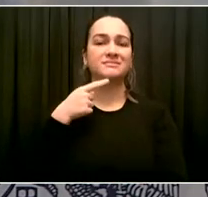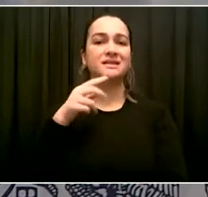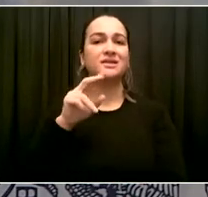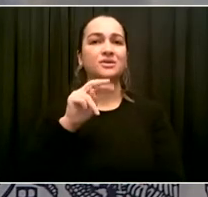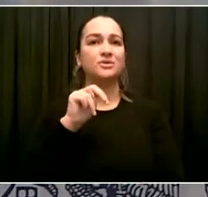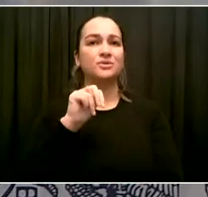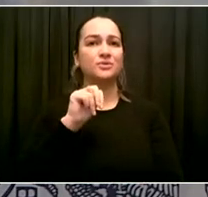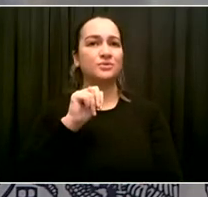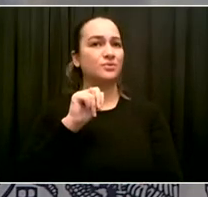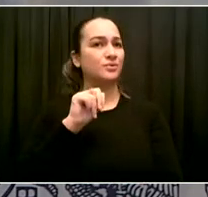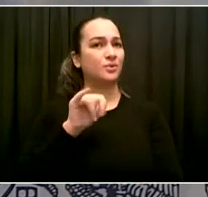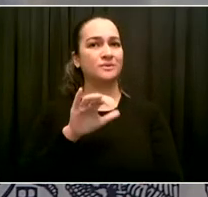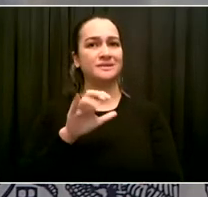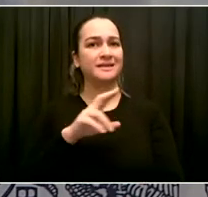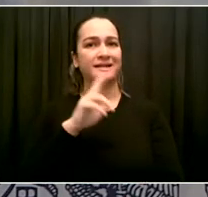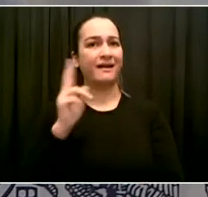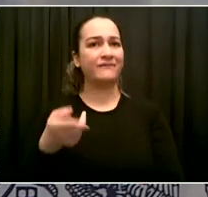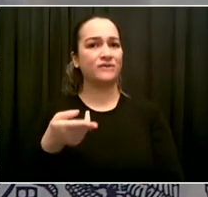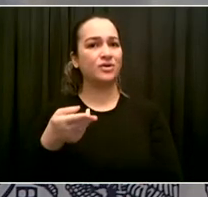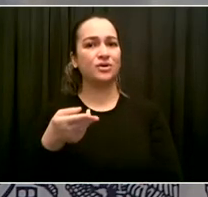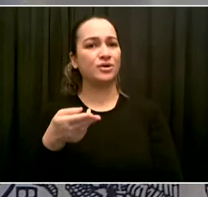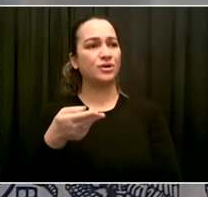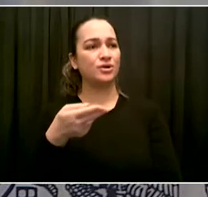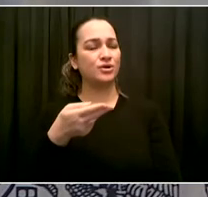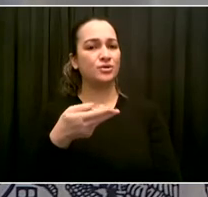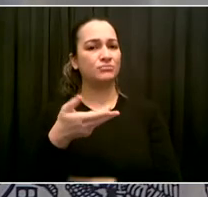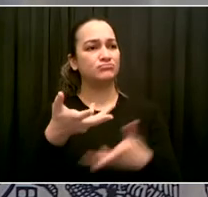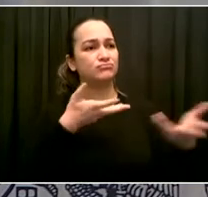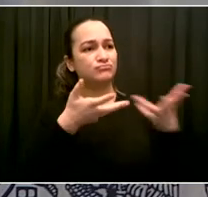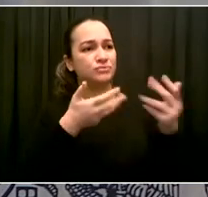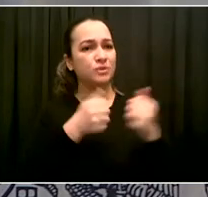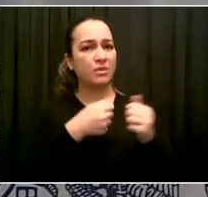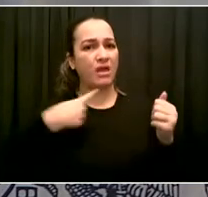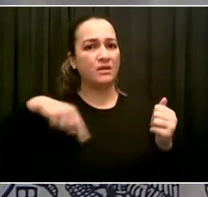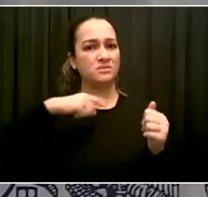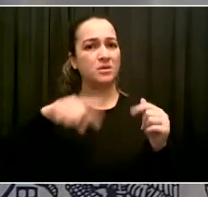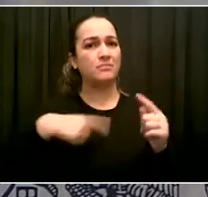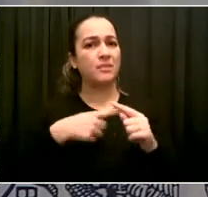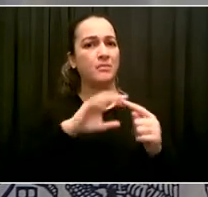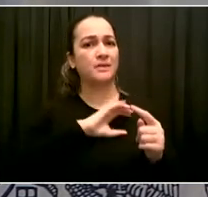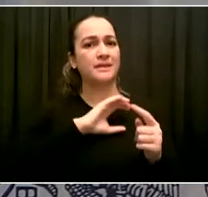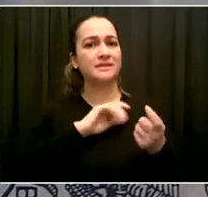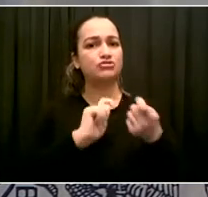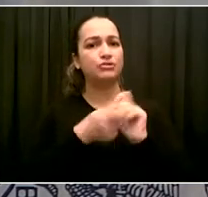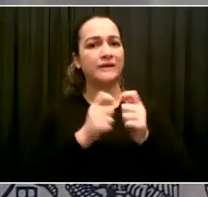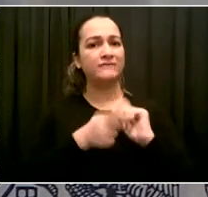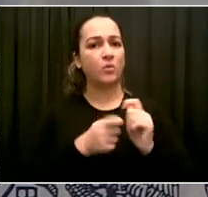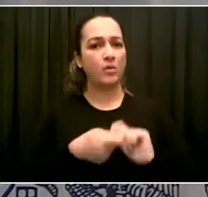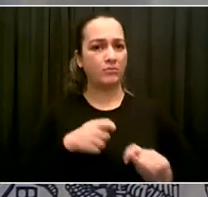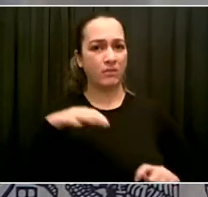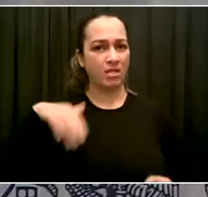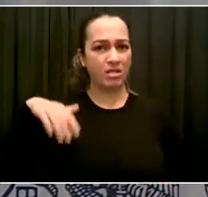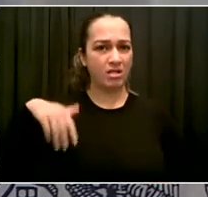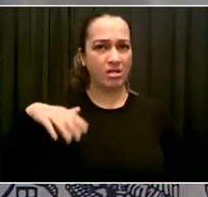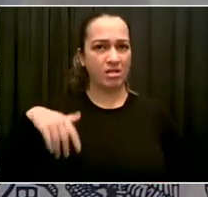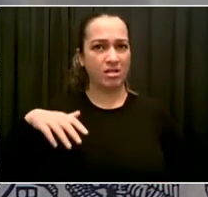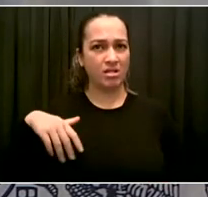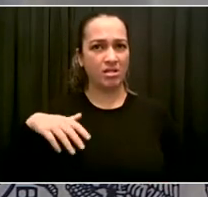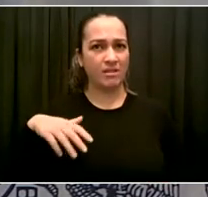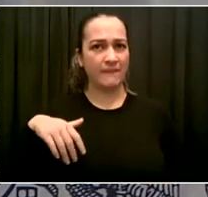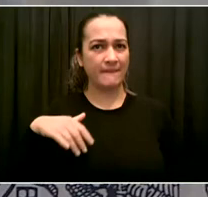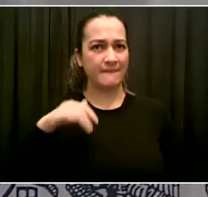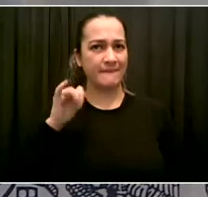accurate. There were over a hundred different types of meetings, public